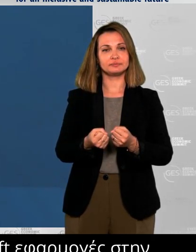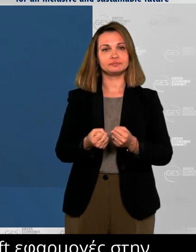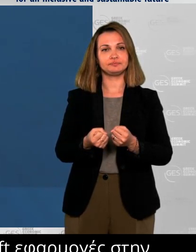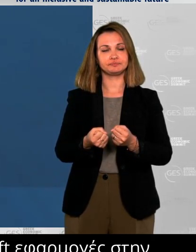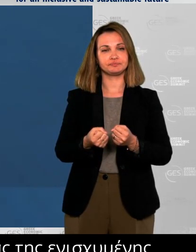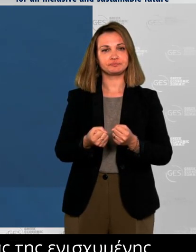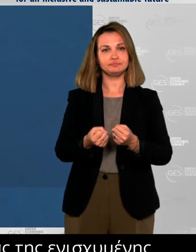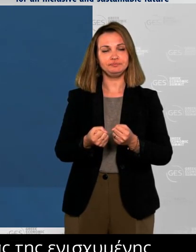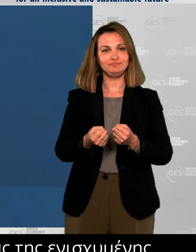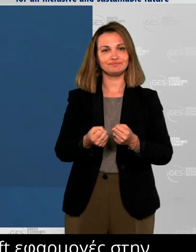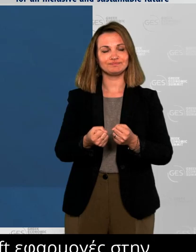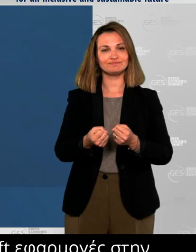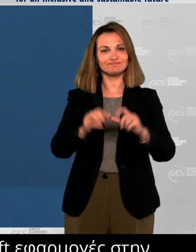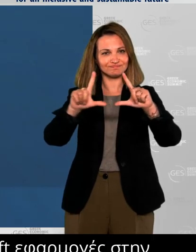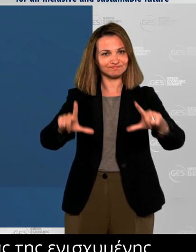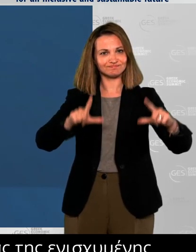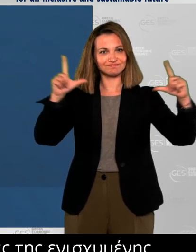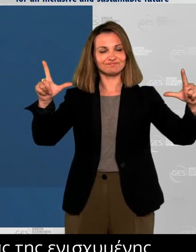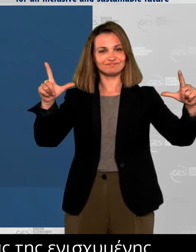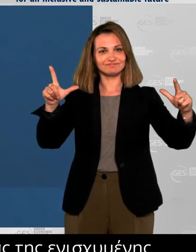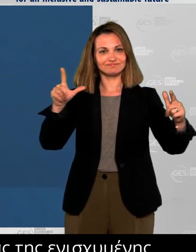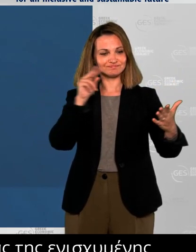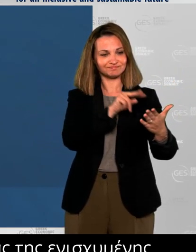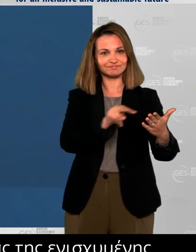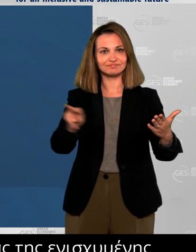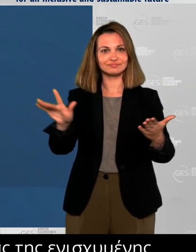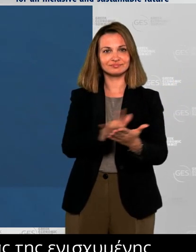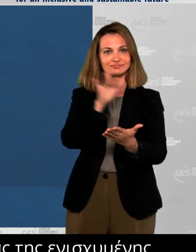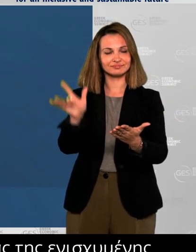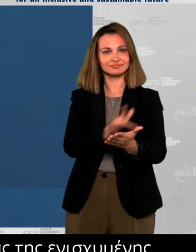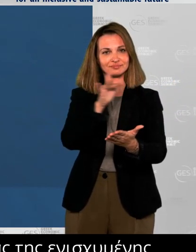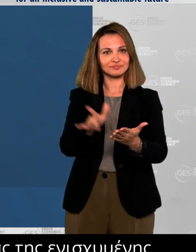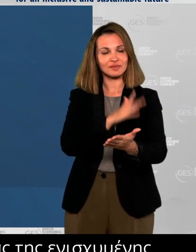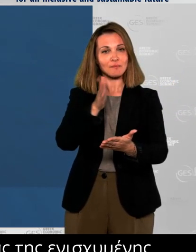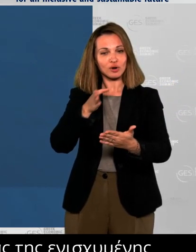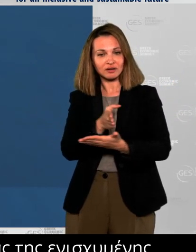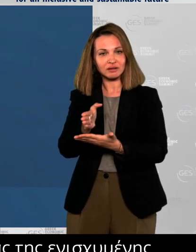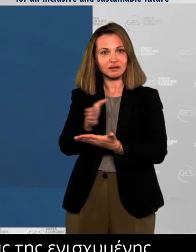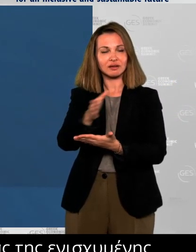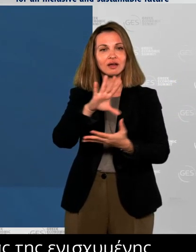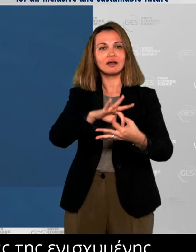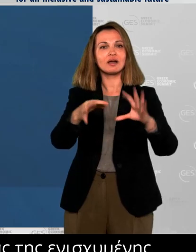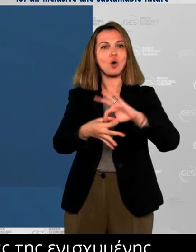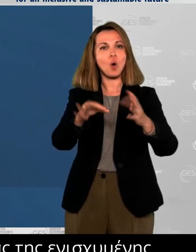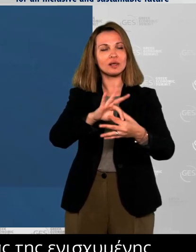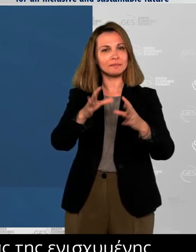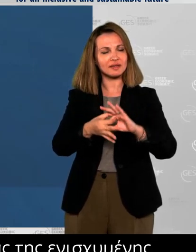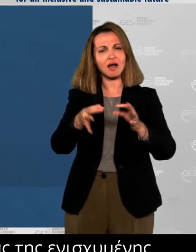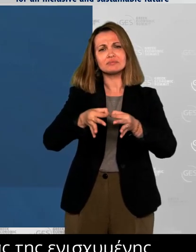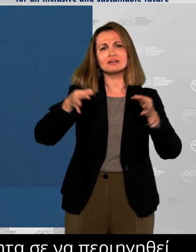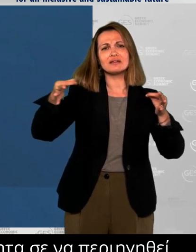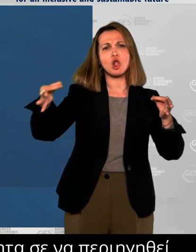or joining virtually from thousands of miles away, can now experience one of Greece's most impressive